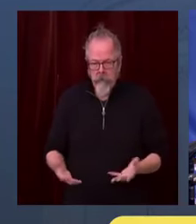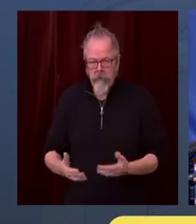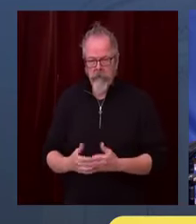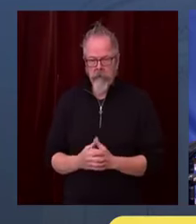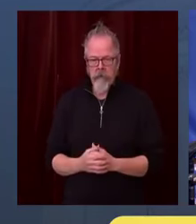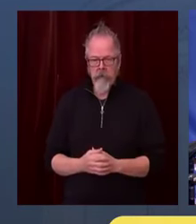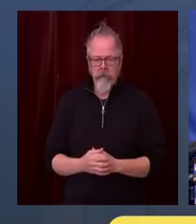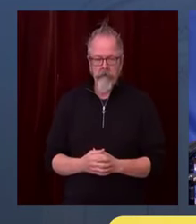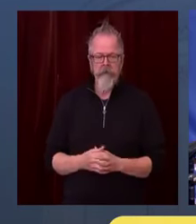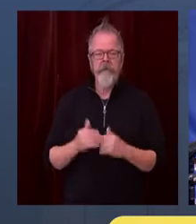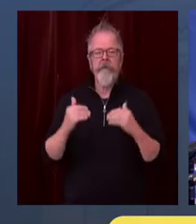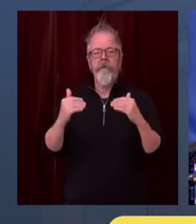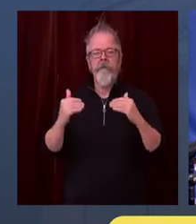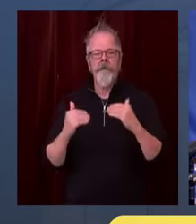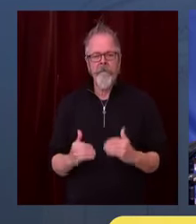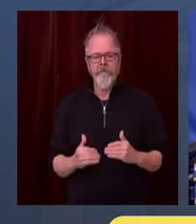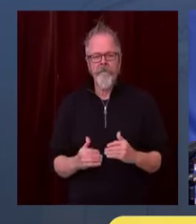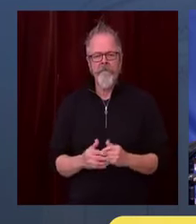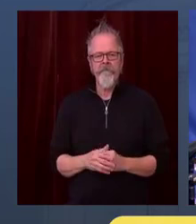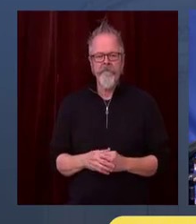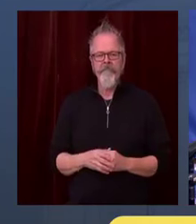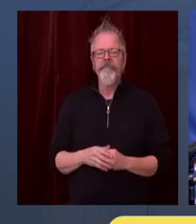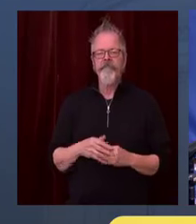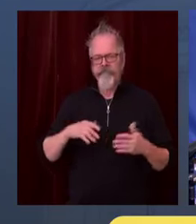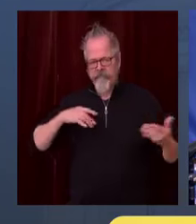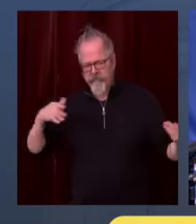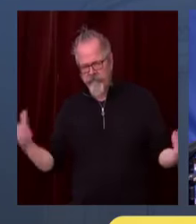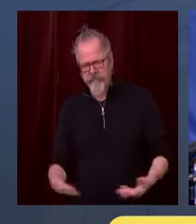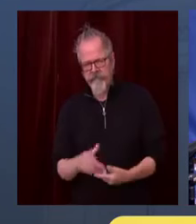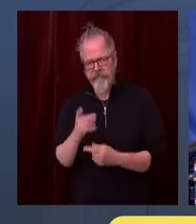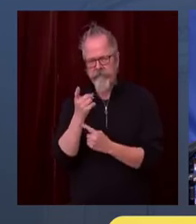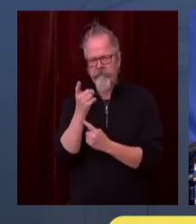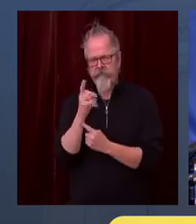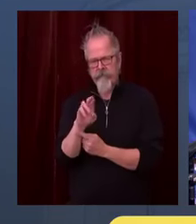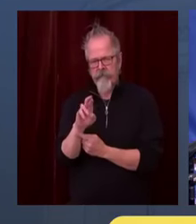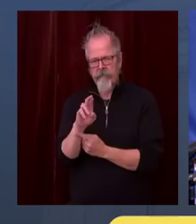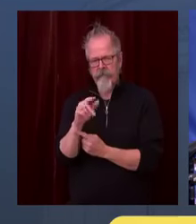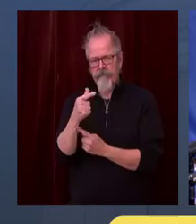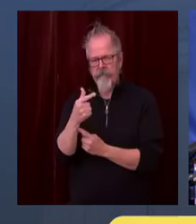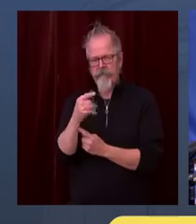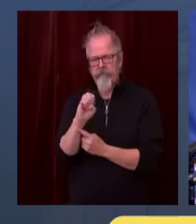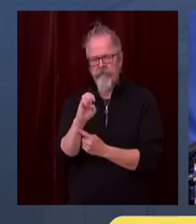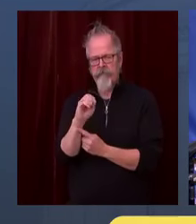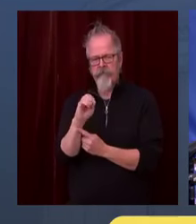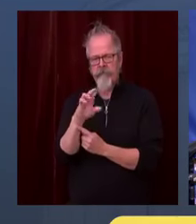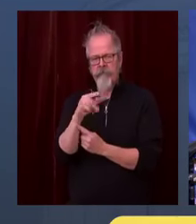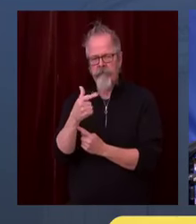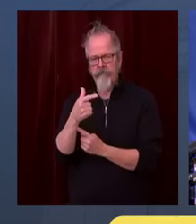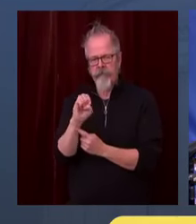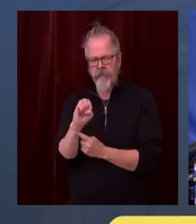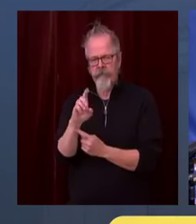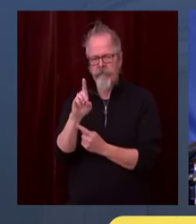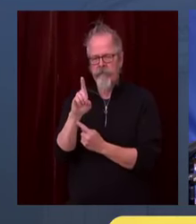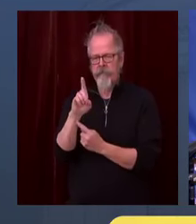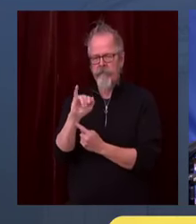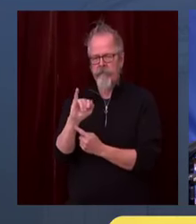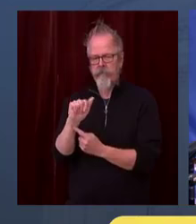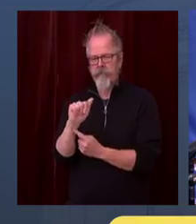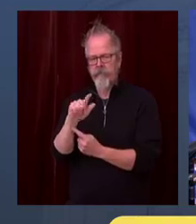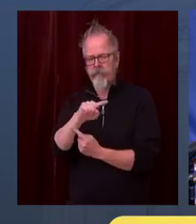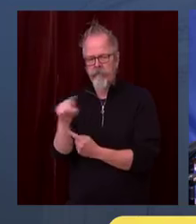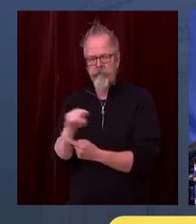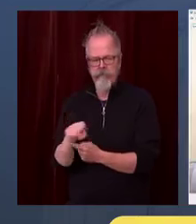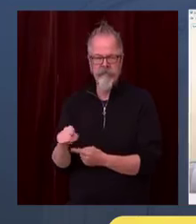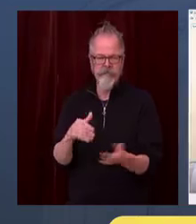Dr. Diaz. Dr. Diaz. ahead. Yeah, go ahead. Firstly, I'd like to thank Governor Inslee and Dr. Kathy Lofi for their leadership through the